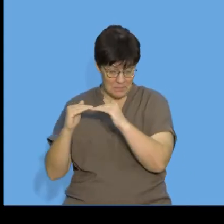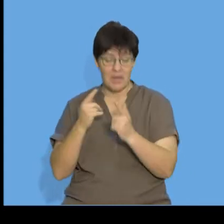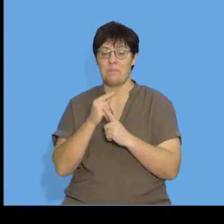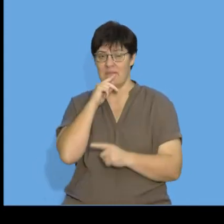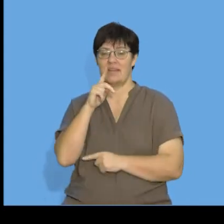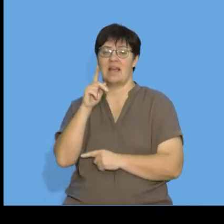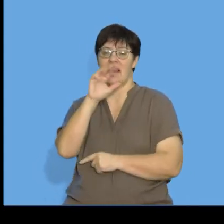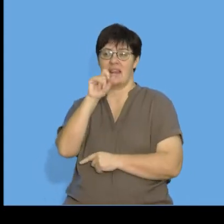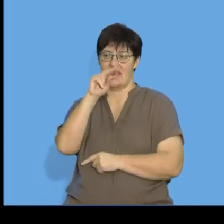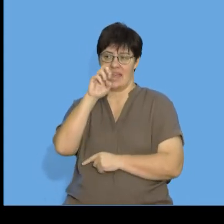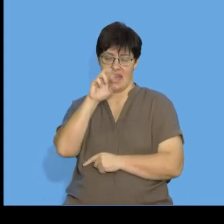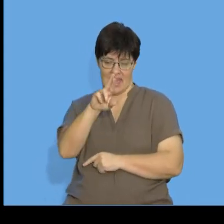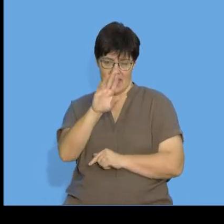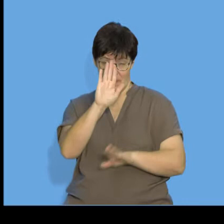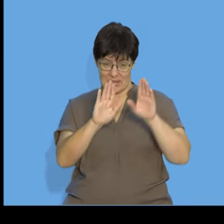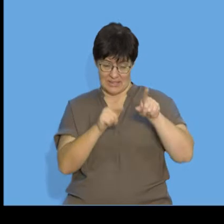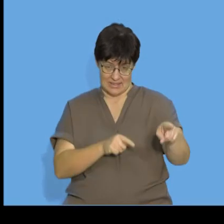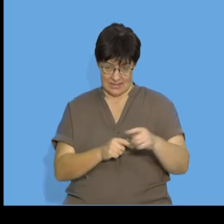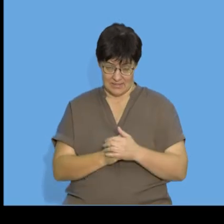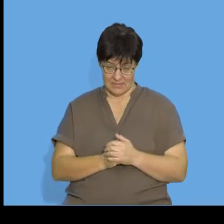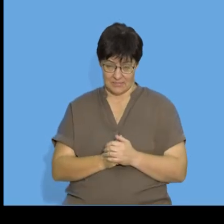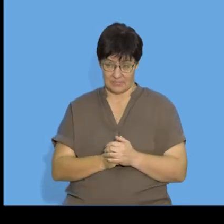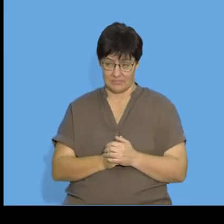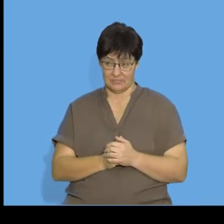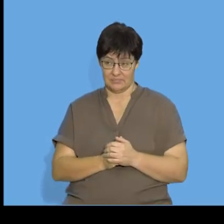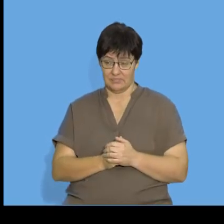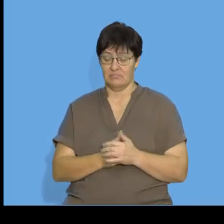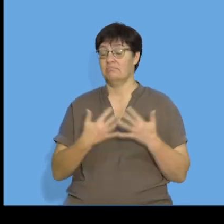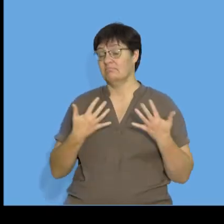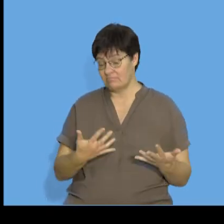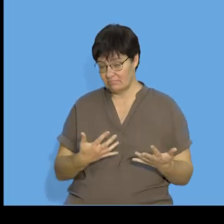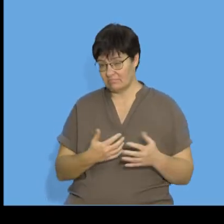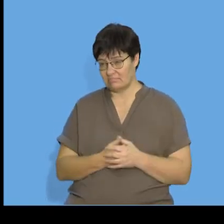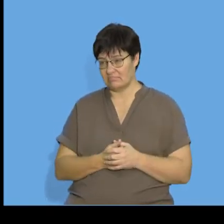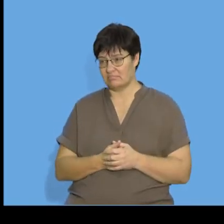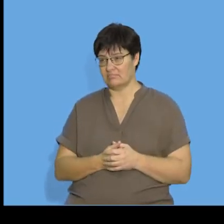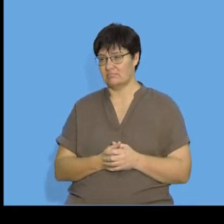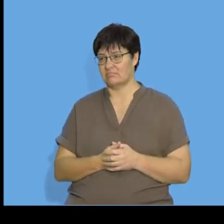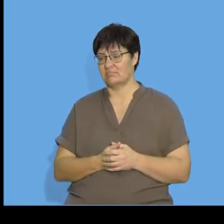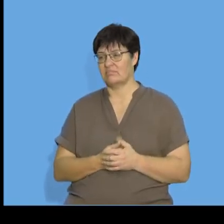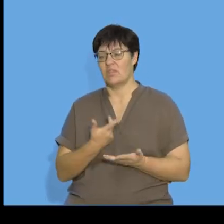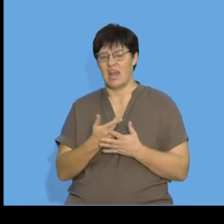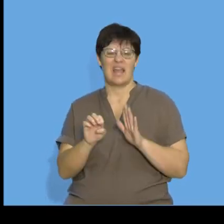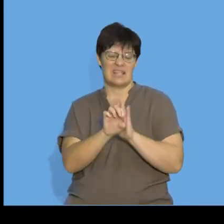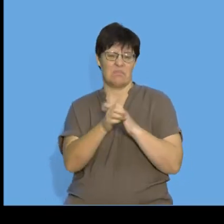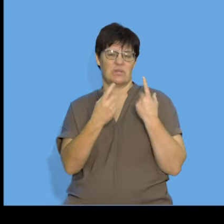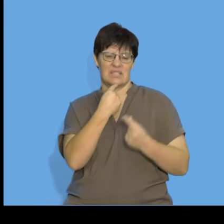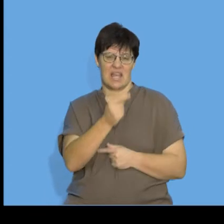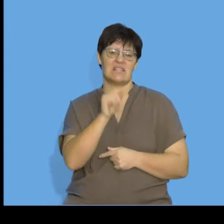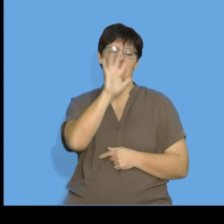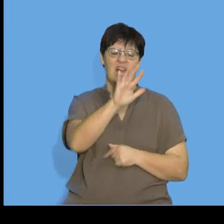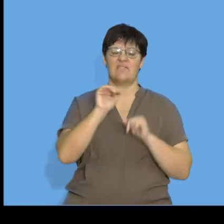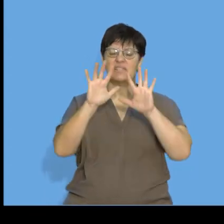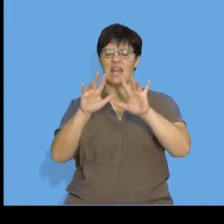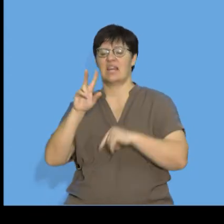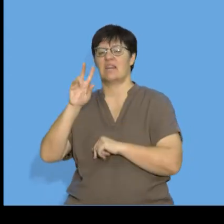difference is common, it is a linear pattern. So, that's when it's like that example that